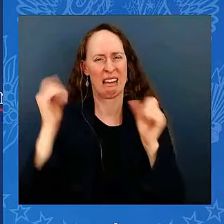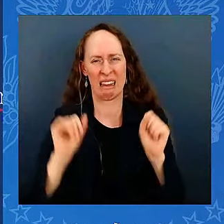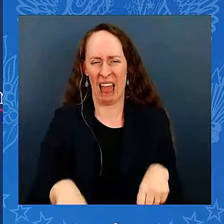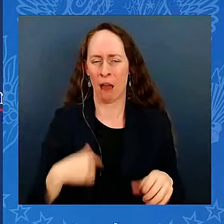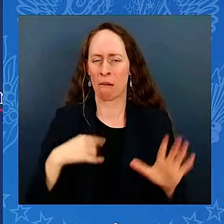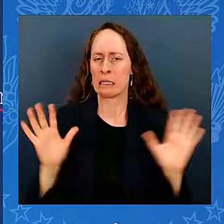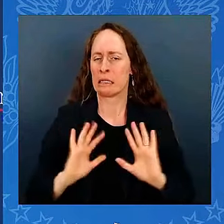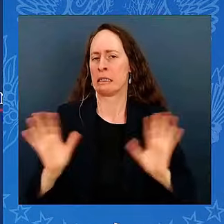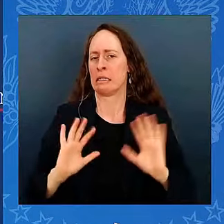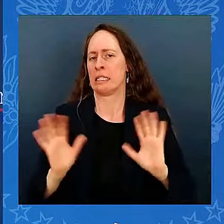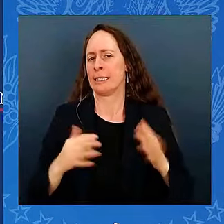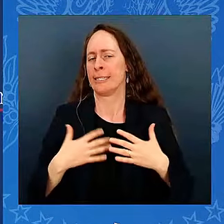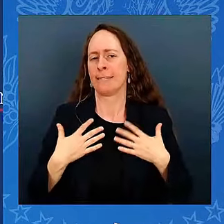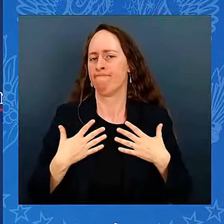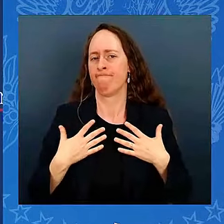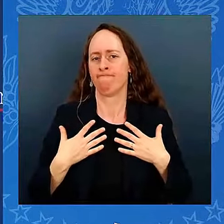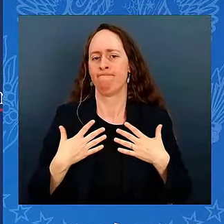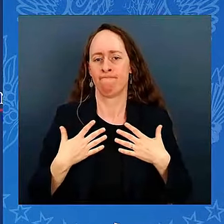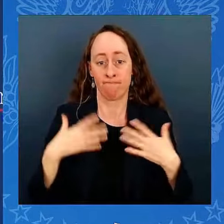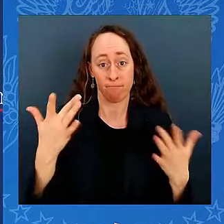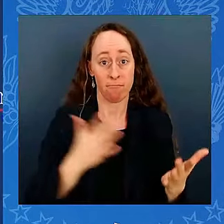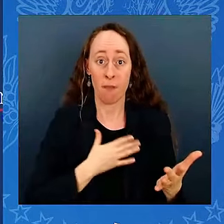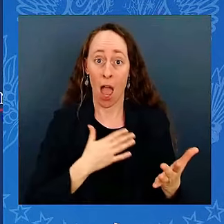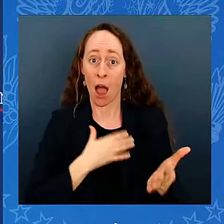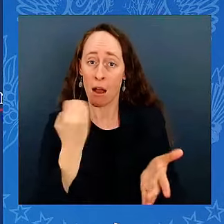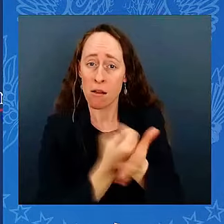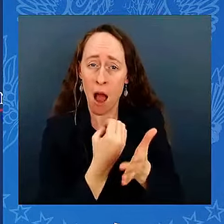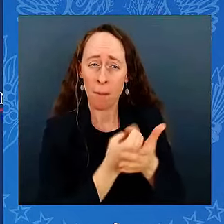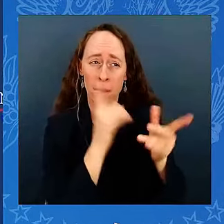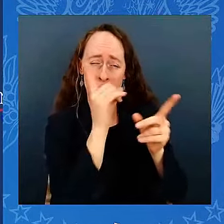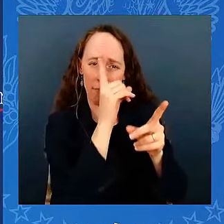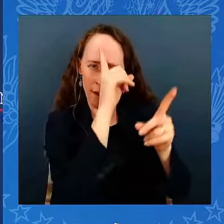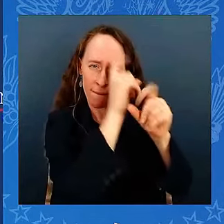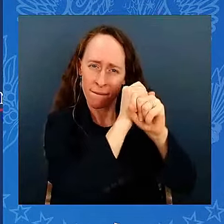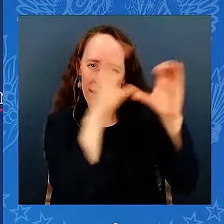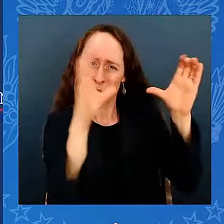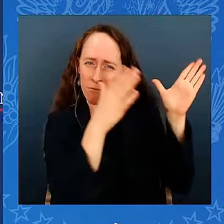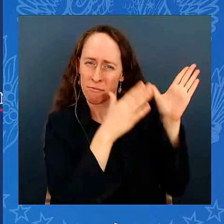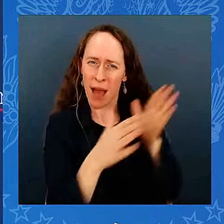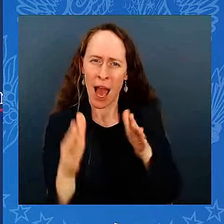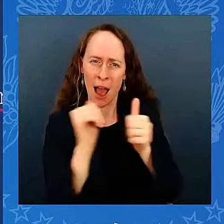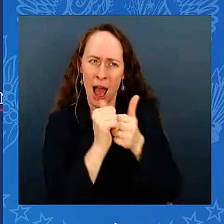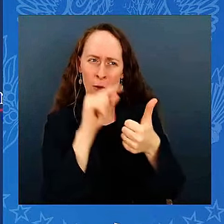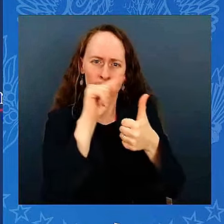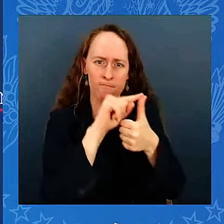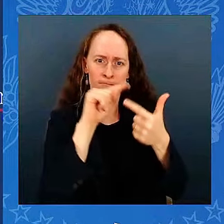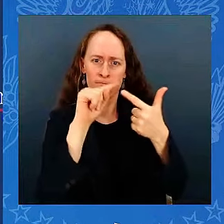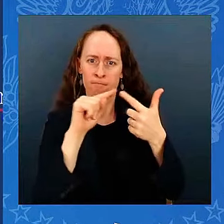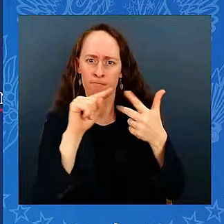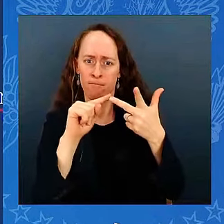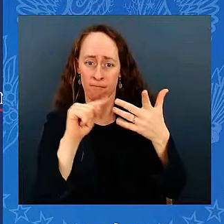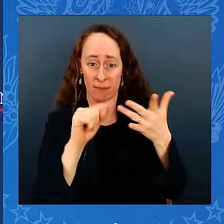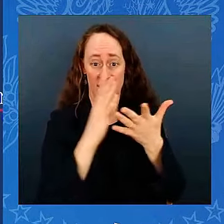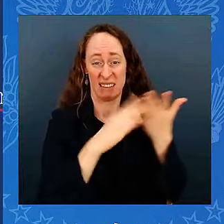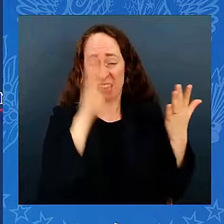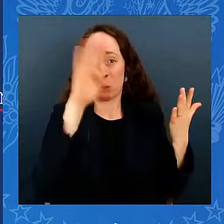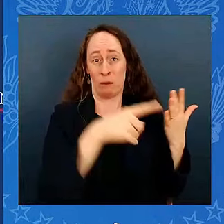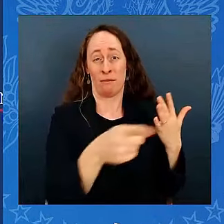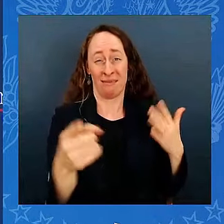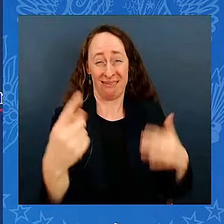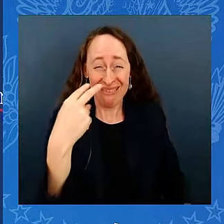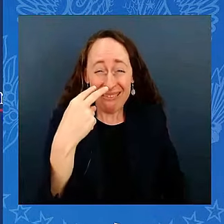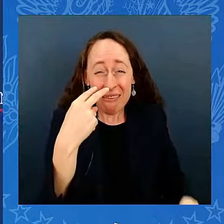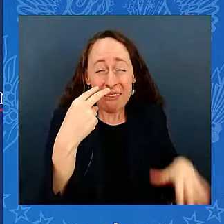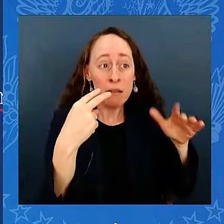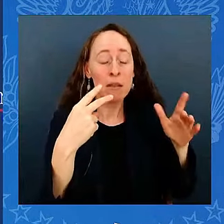conventional view among economists — many economists — that we had to lower our ambitions to bring inflation down. After I